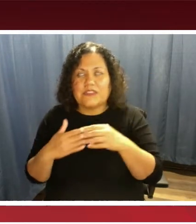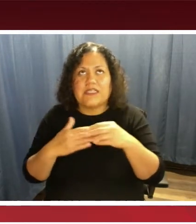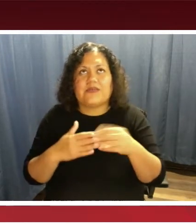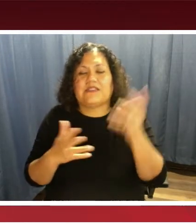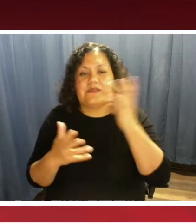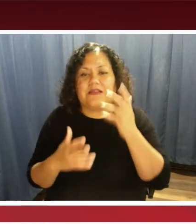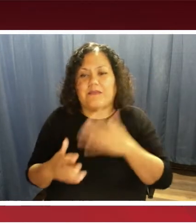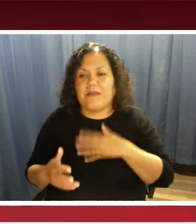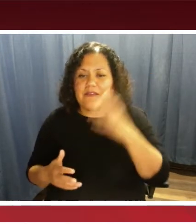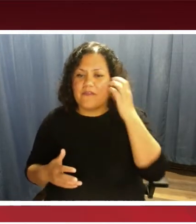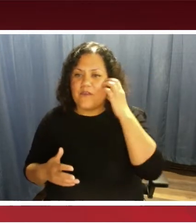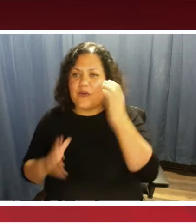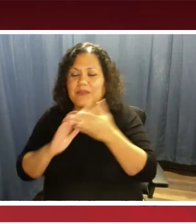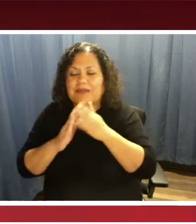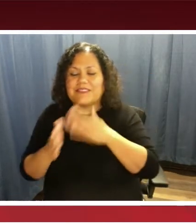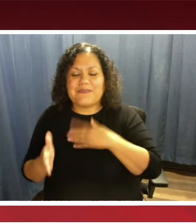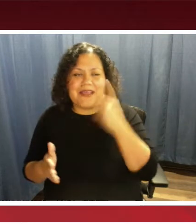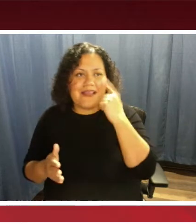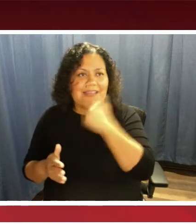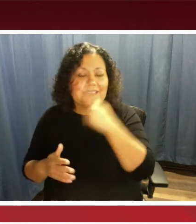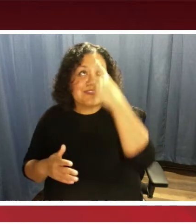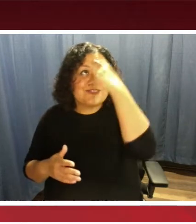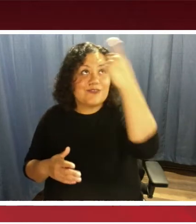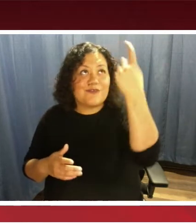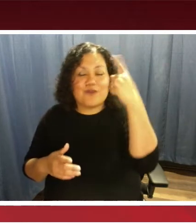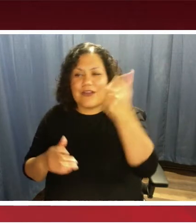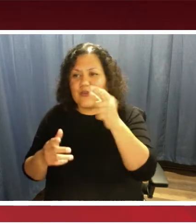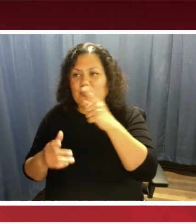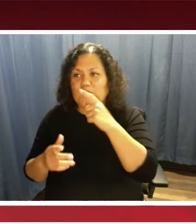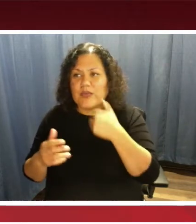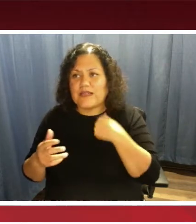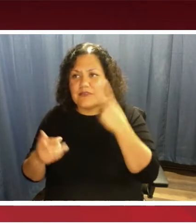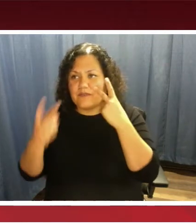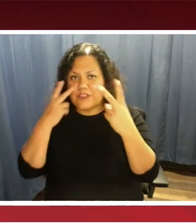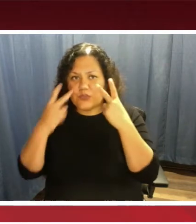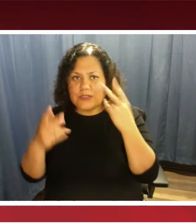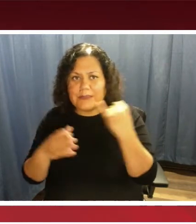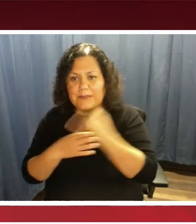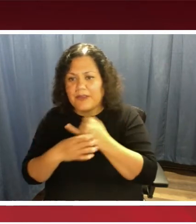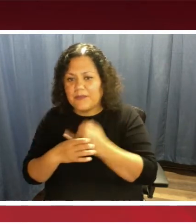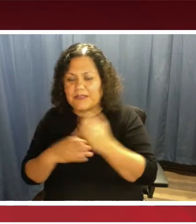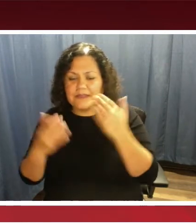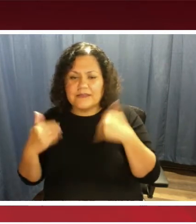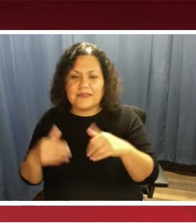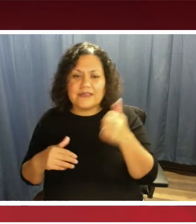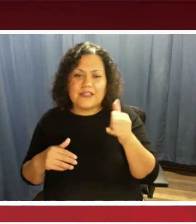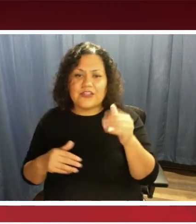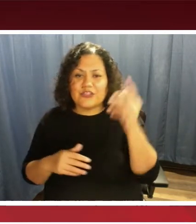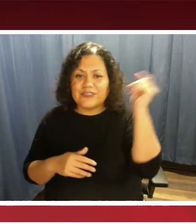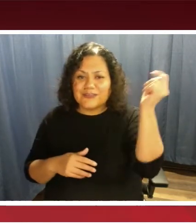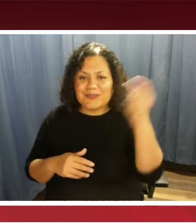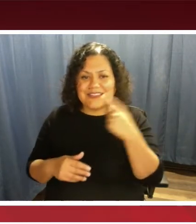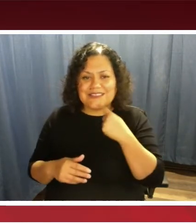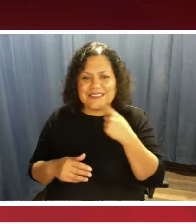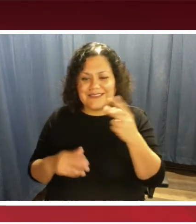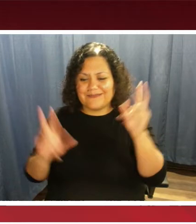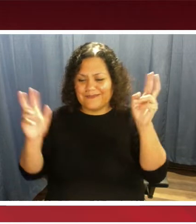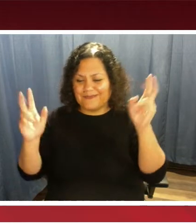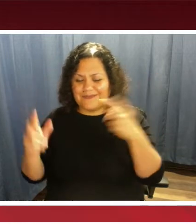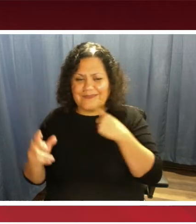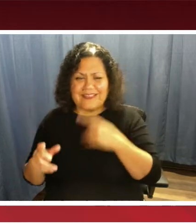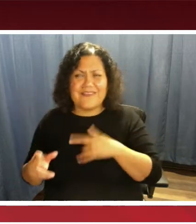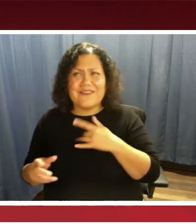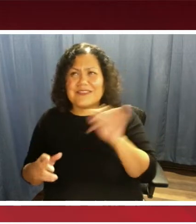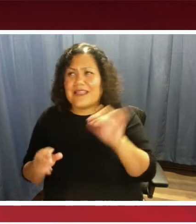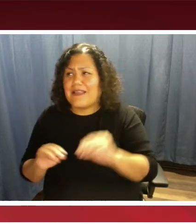be my eyes. It's a dream for anyone who is visually impaired. And also another testimonial is it really feels like magic